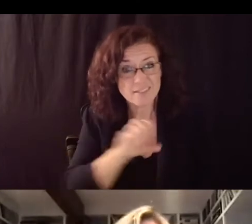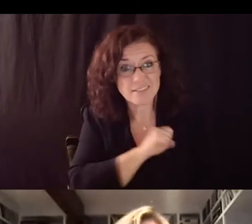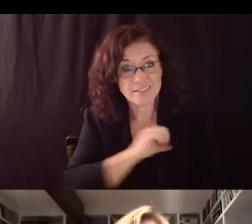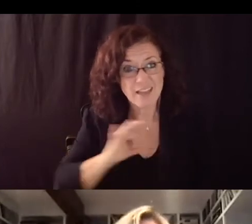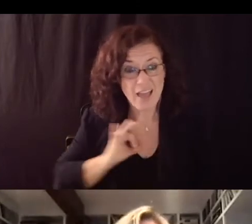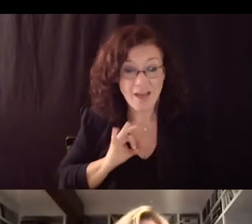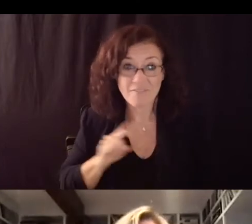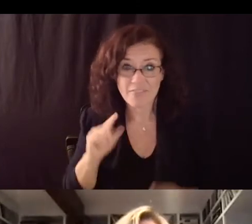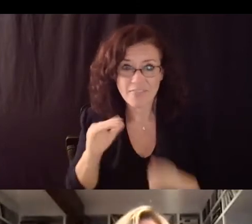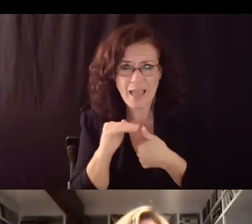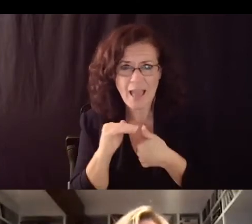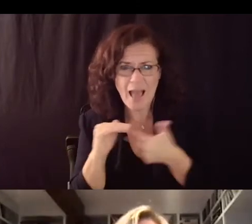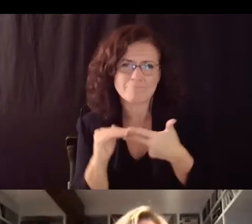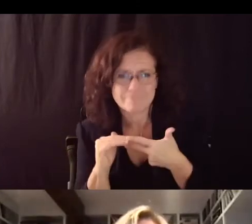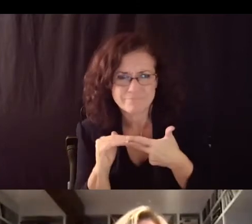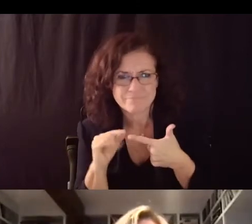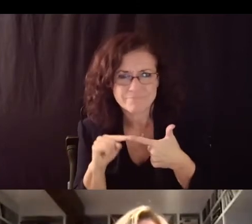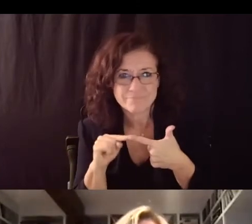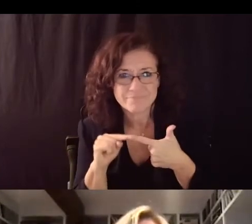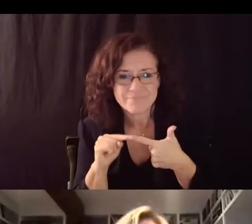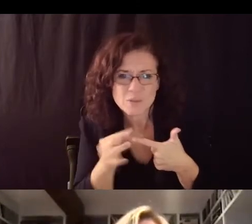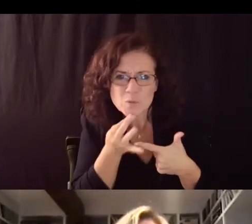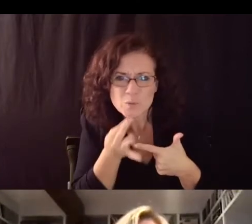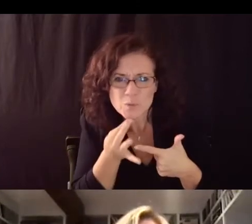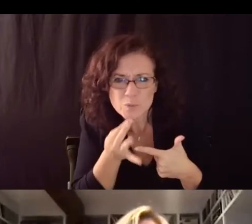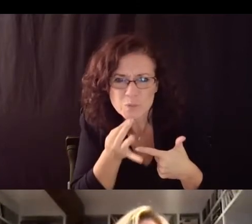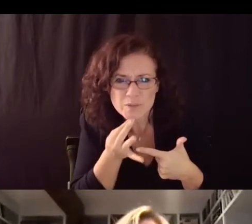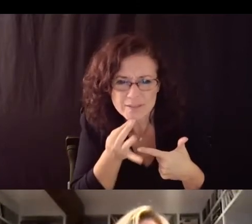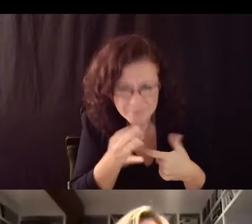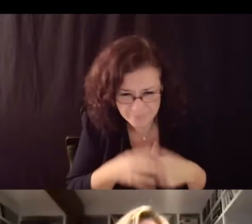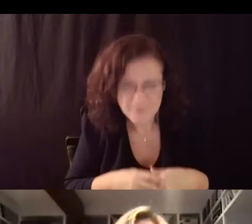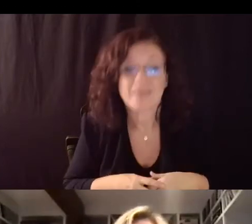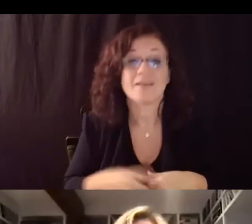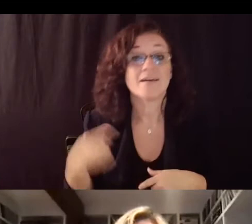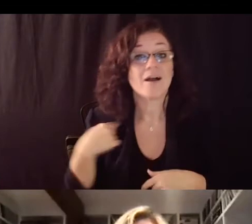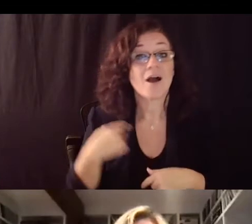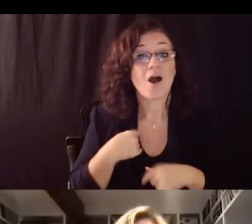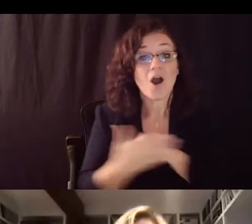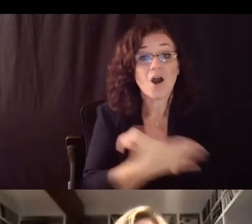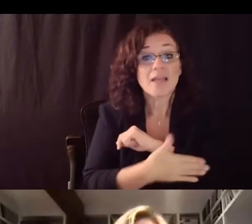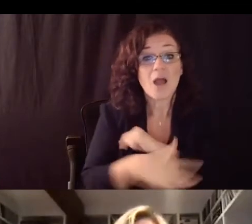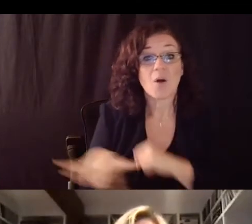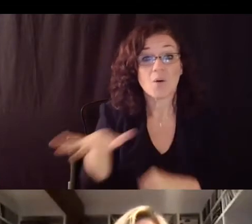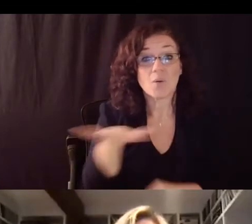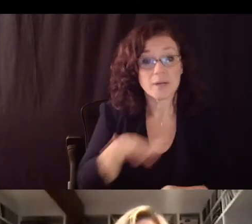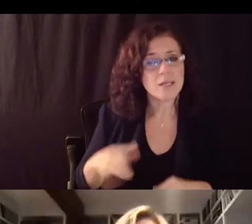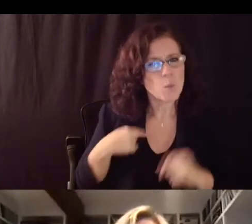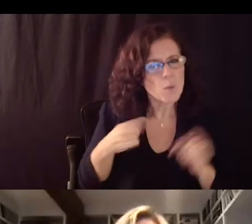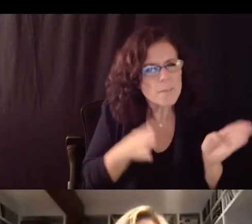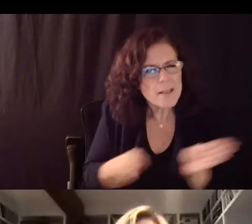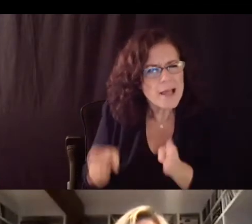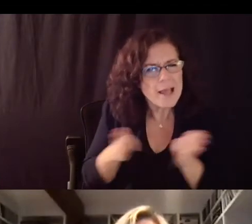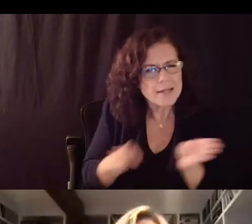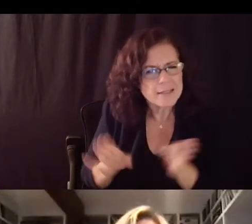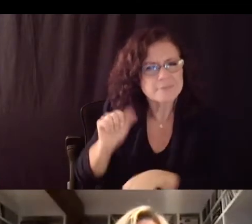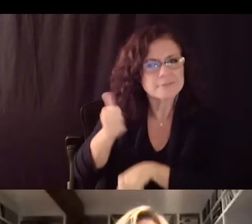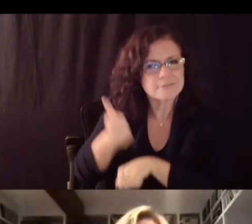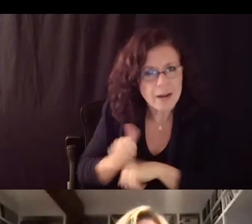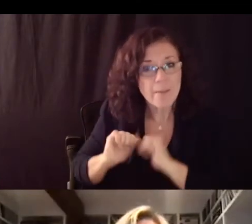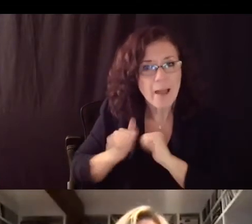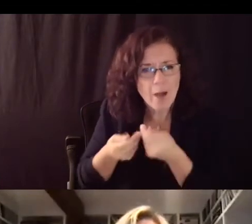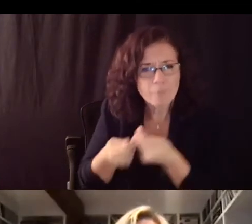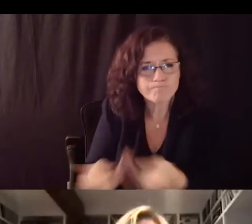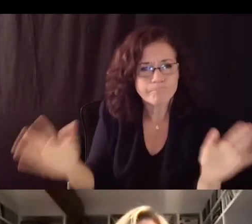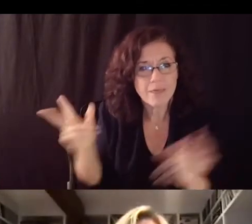in the next phase and our county is right now planning and beginning to work on logistics it will be